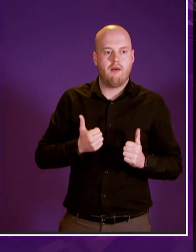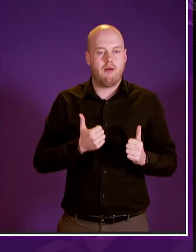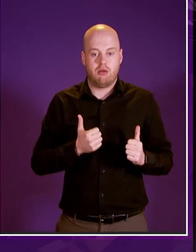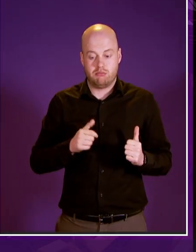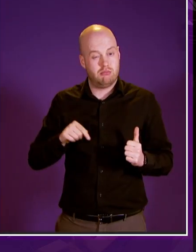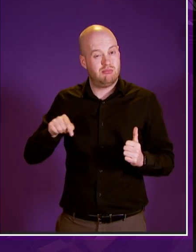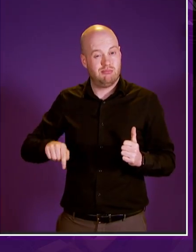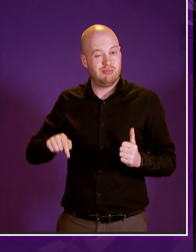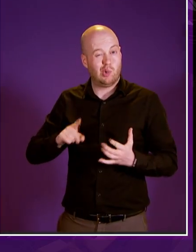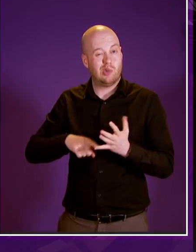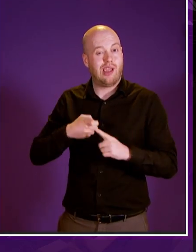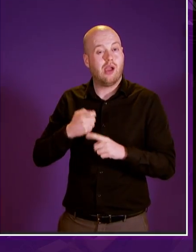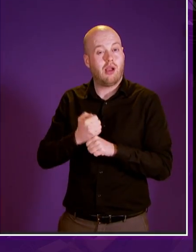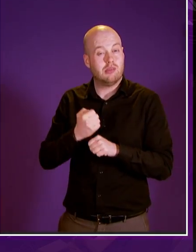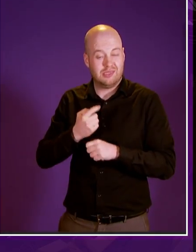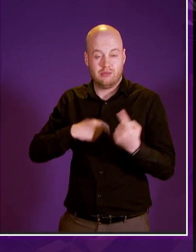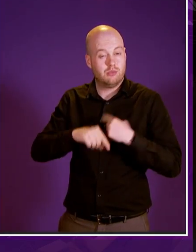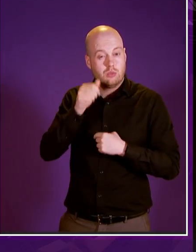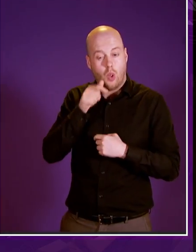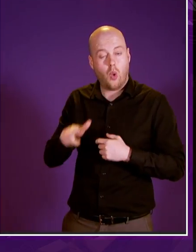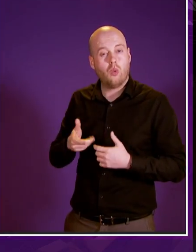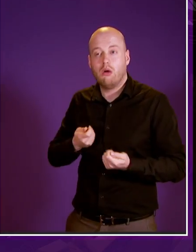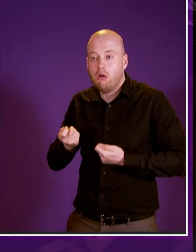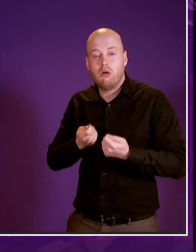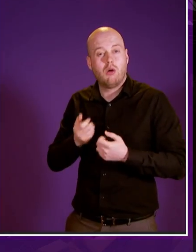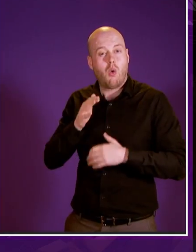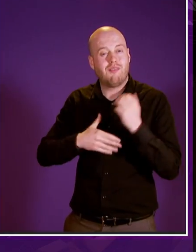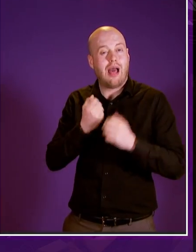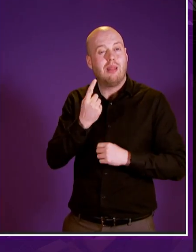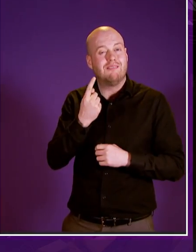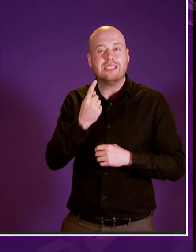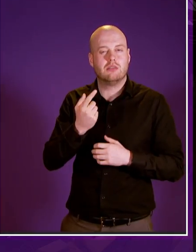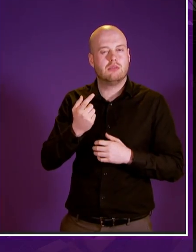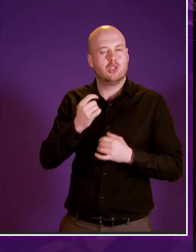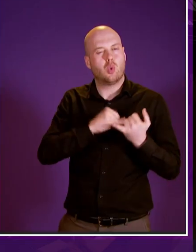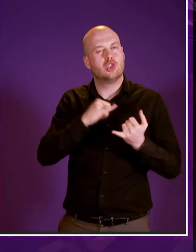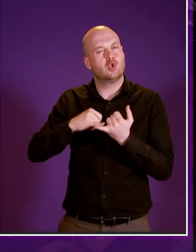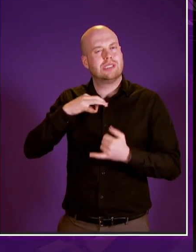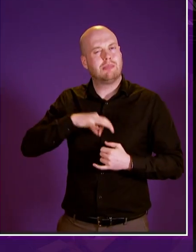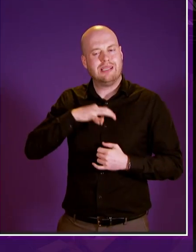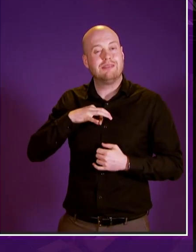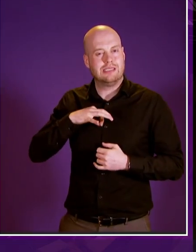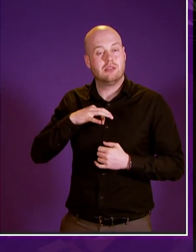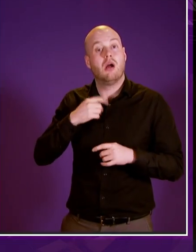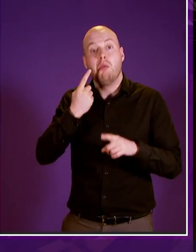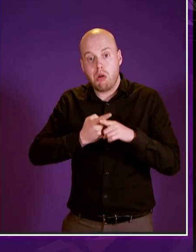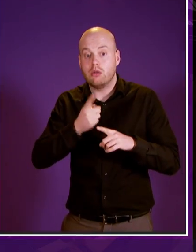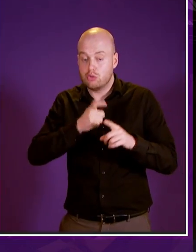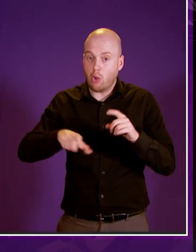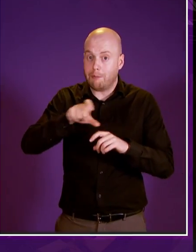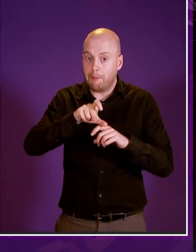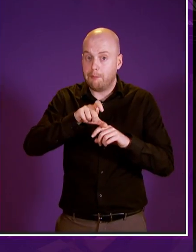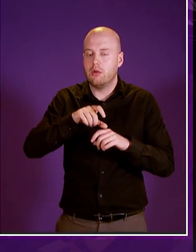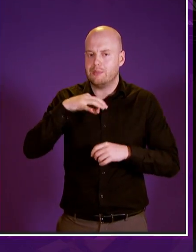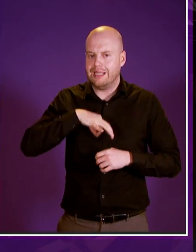competence over 11 social security benefits as well as the right to top up benefits reserved to the uk parliament and